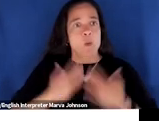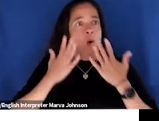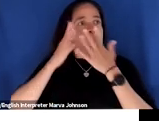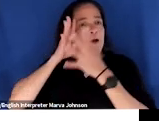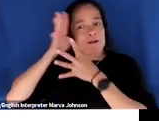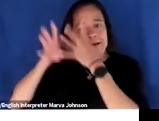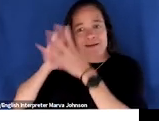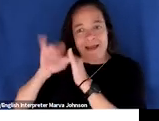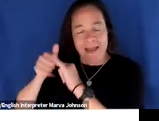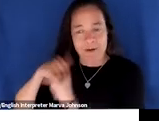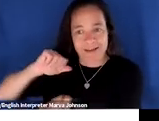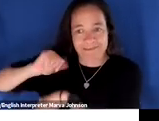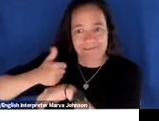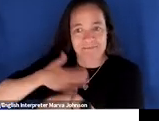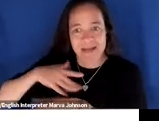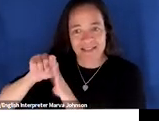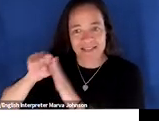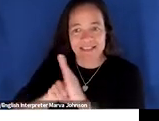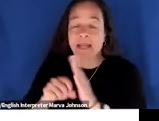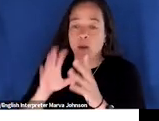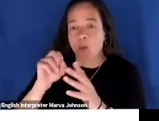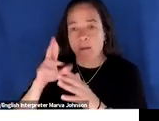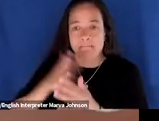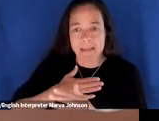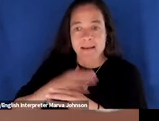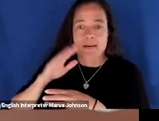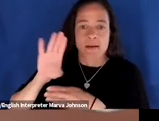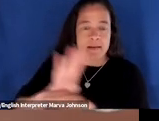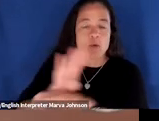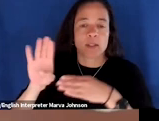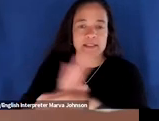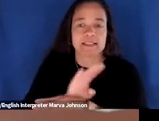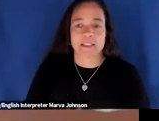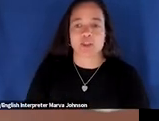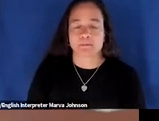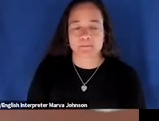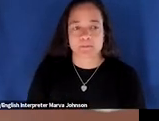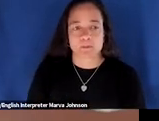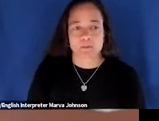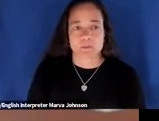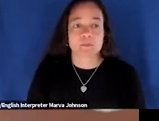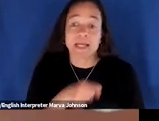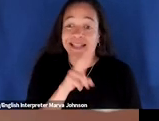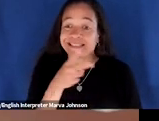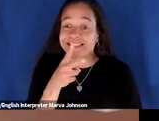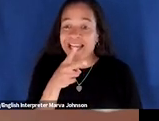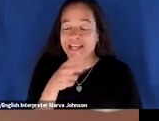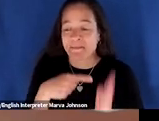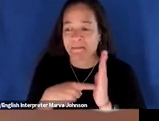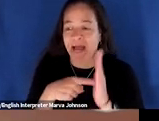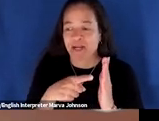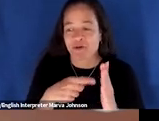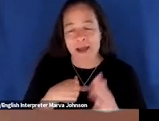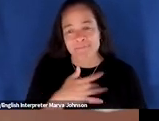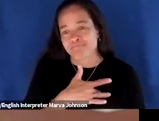um there's all kinds of ways this can help your organization too the second one this is i you know very close to my heart so i